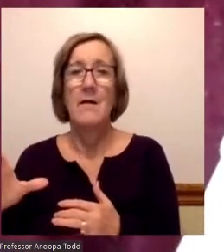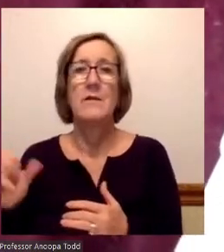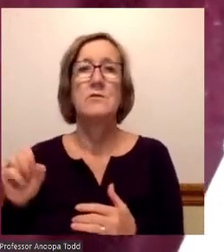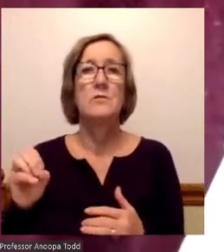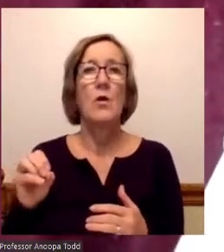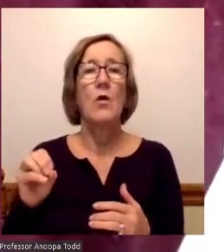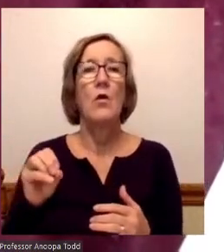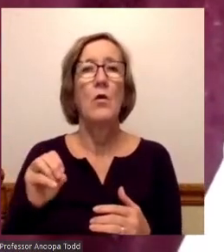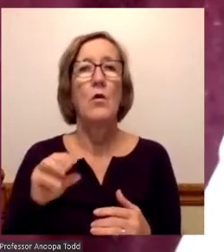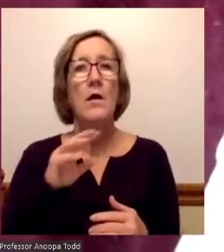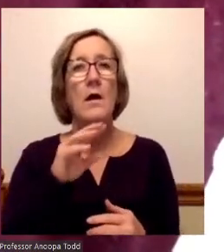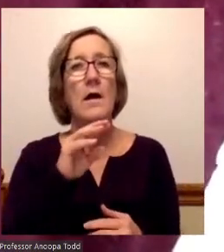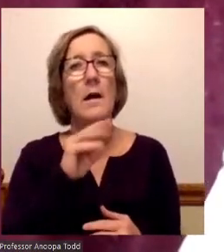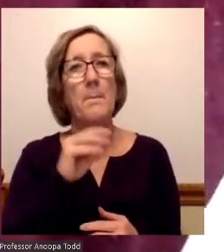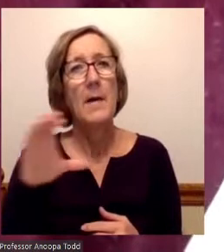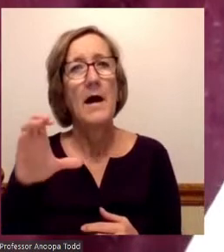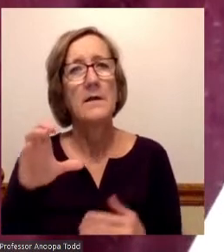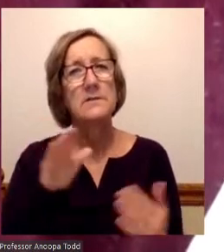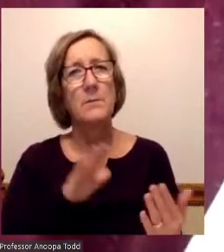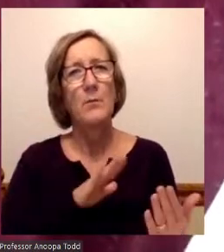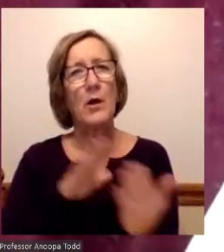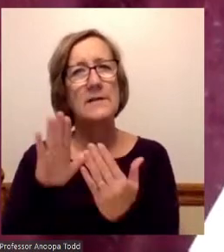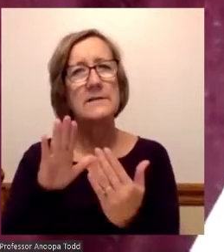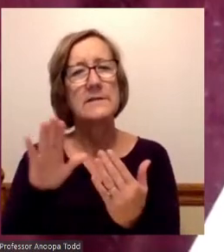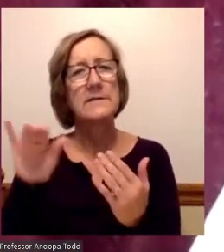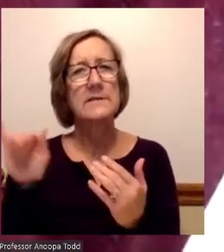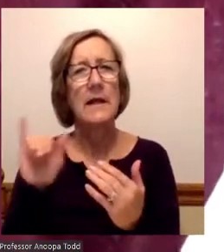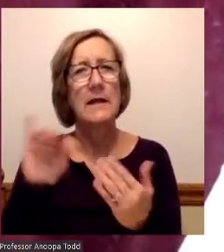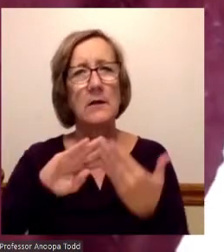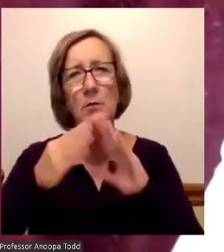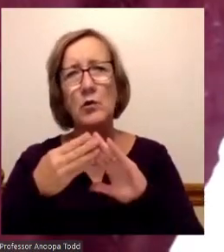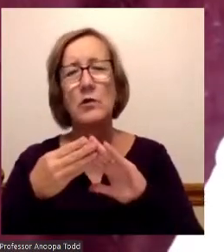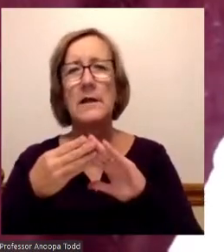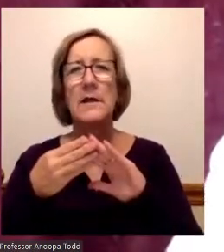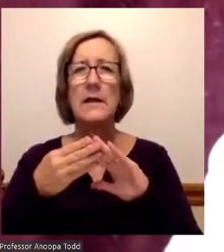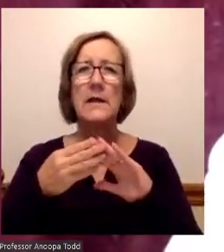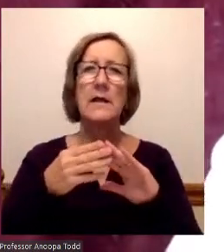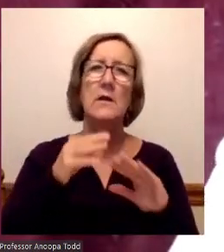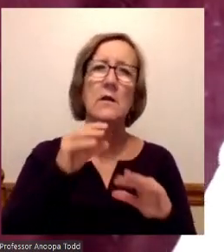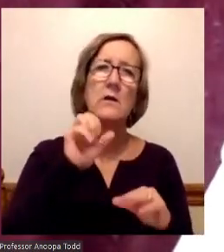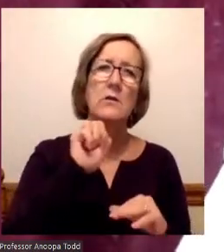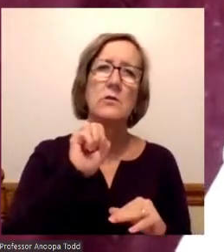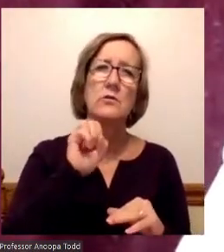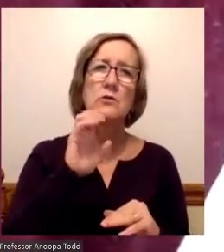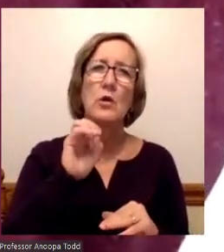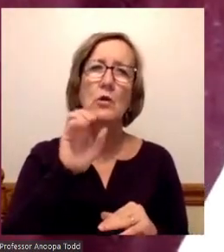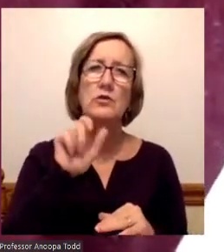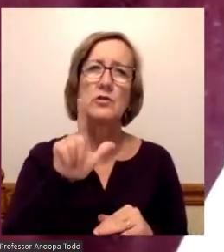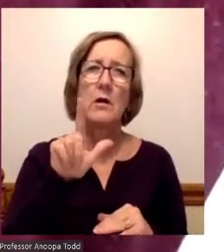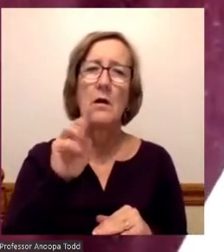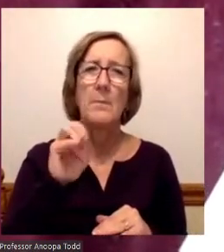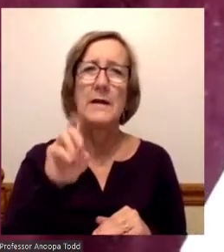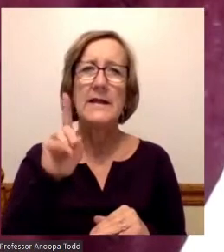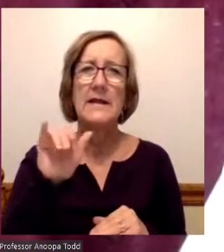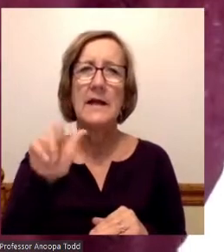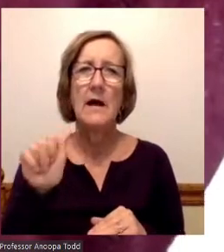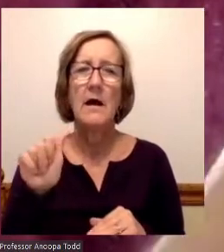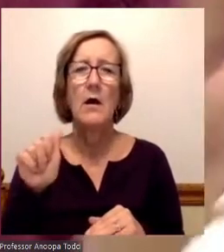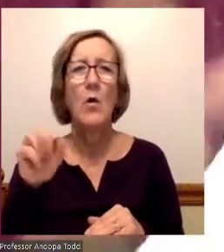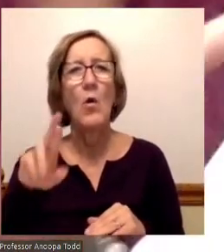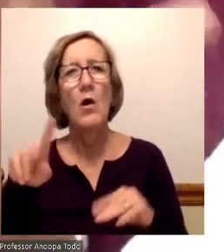presence, the community presence, whether it's social media, billboards, even when you see former Mott staff or students,